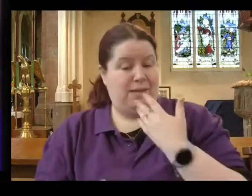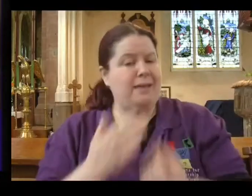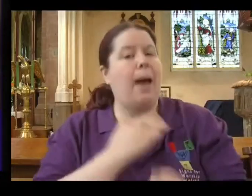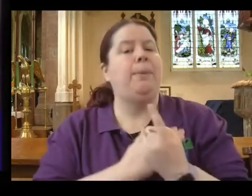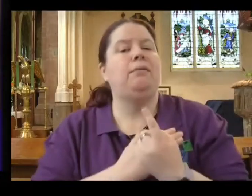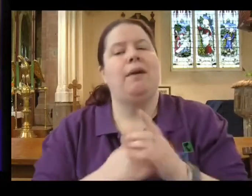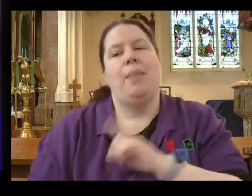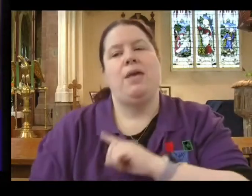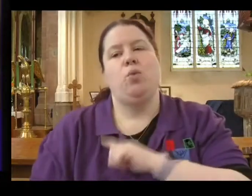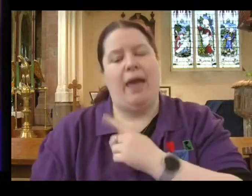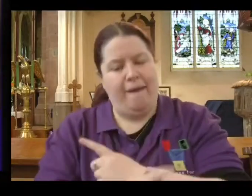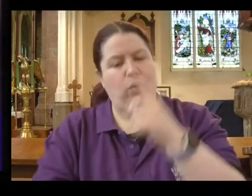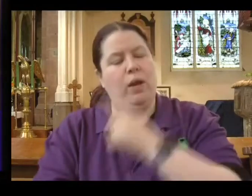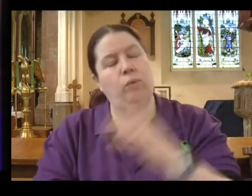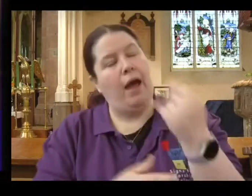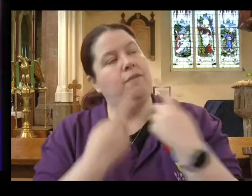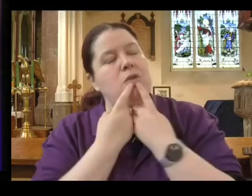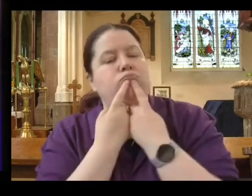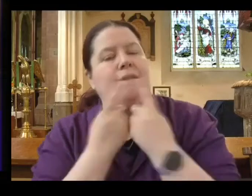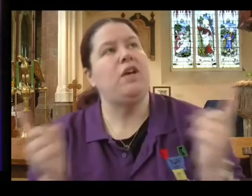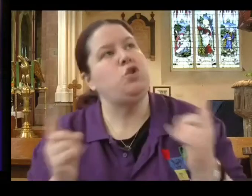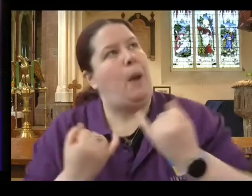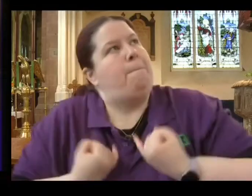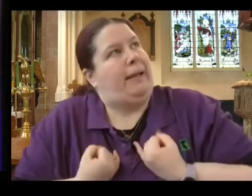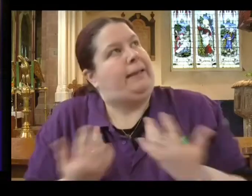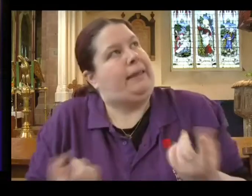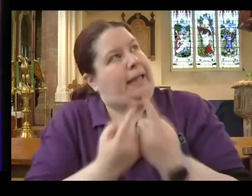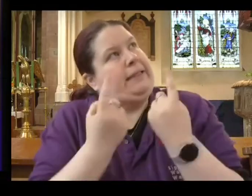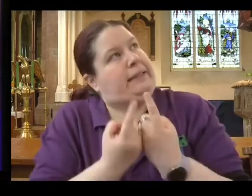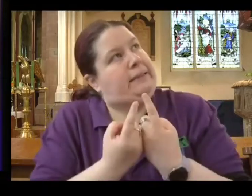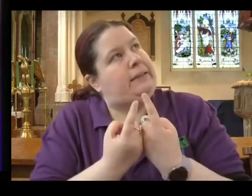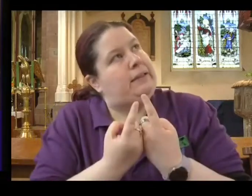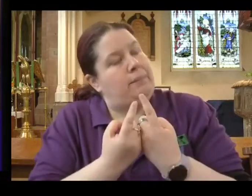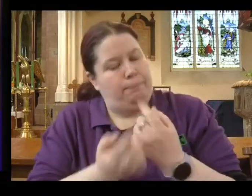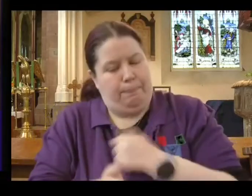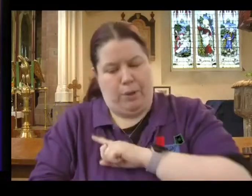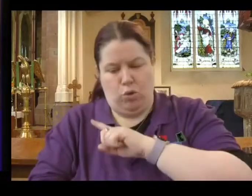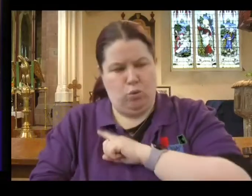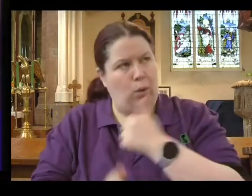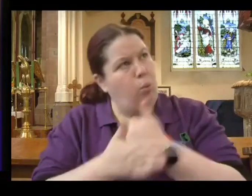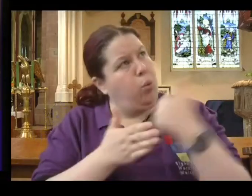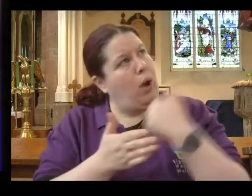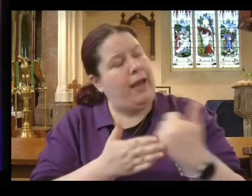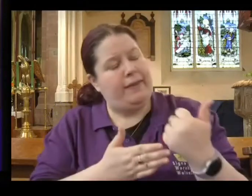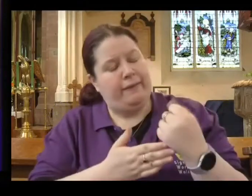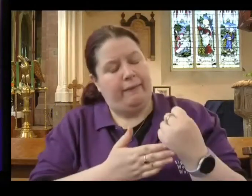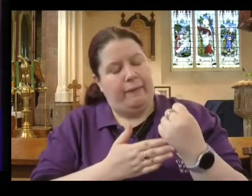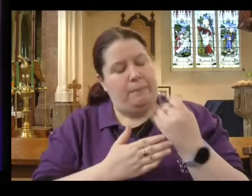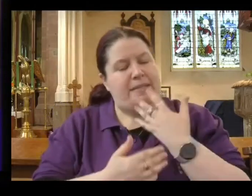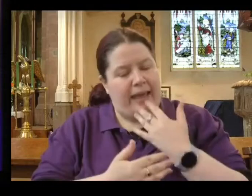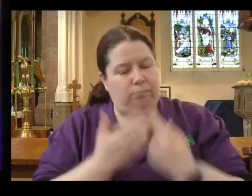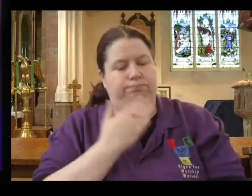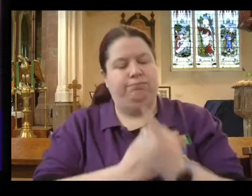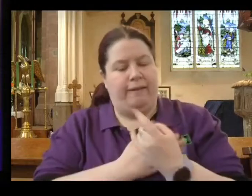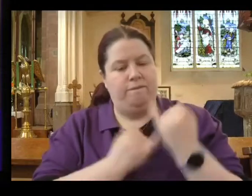That's why we say a confession every week. We constantly fail to follow that call in our lives, to follow Jesus in